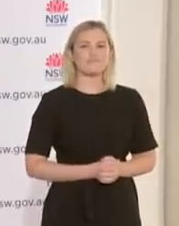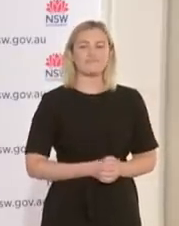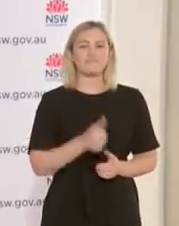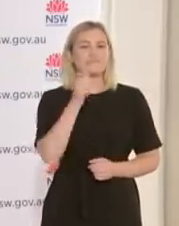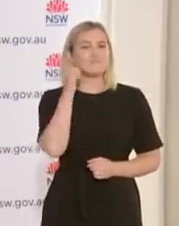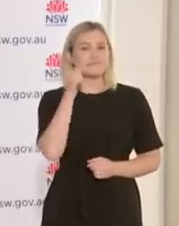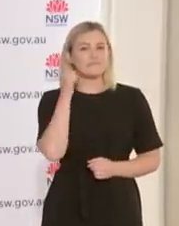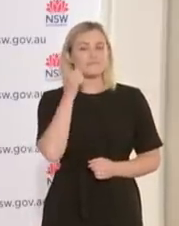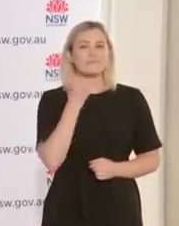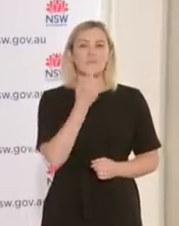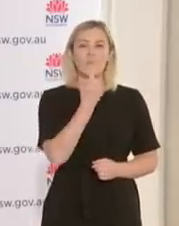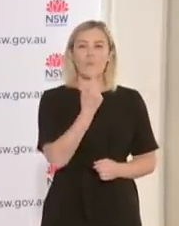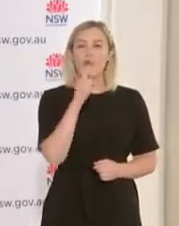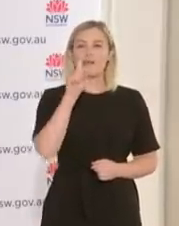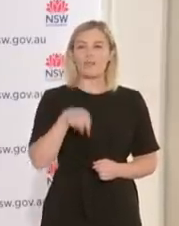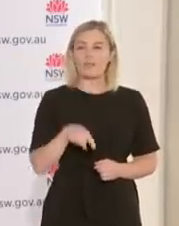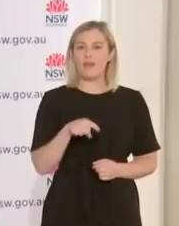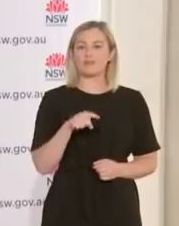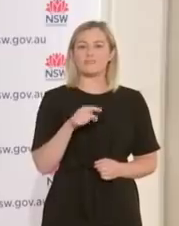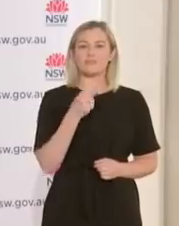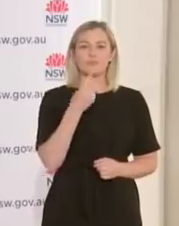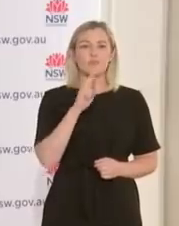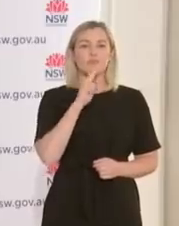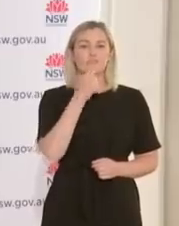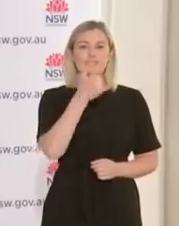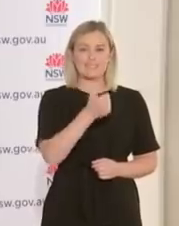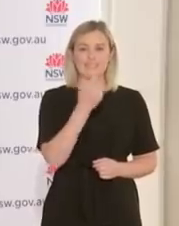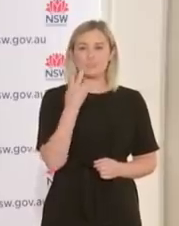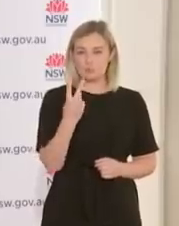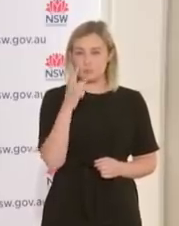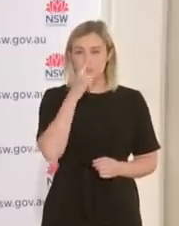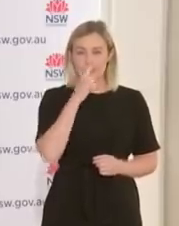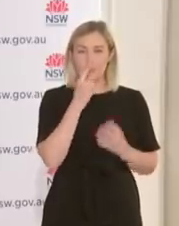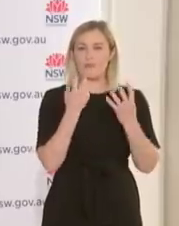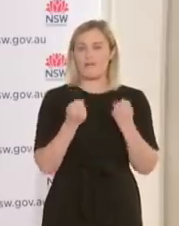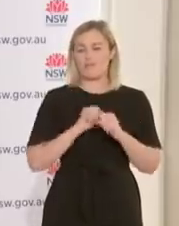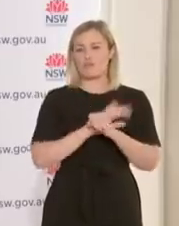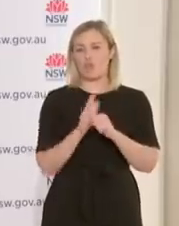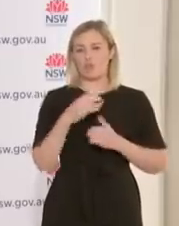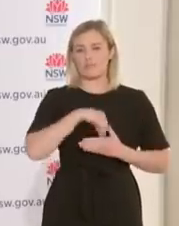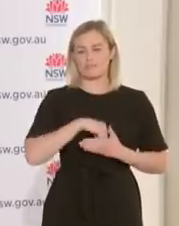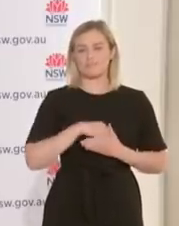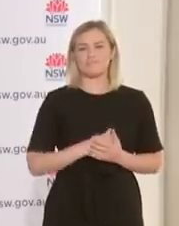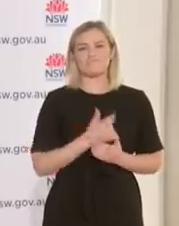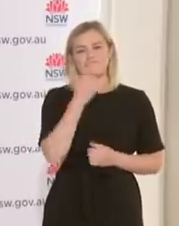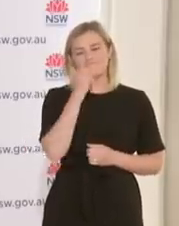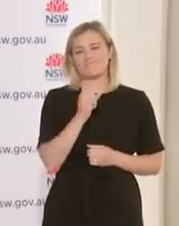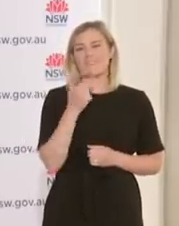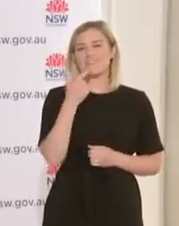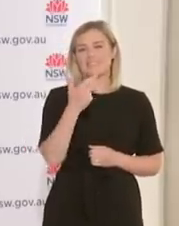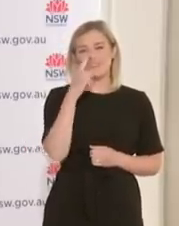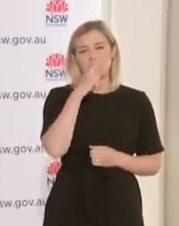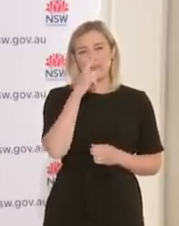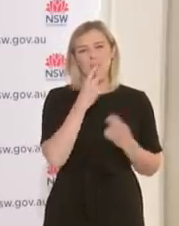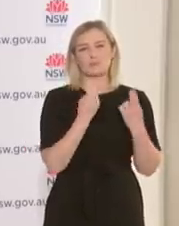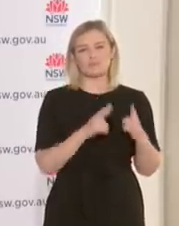there were 1262 cases of community transmission and regrettably seven people lost their lives and we extend our deepest